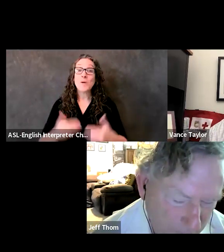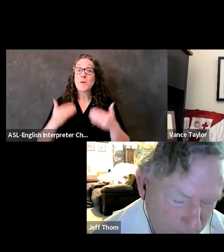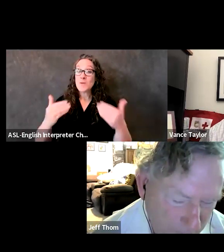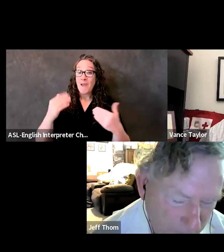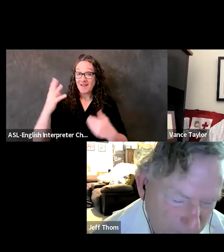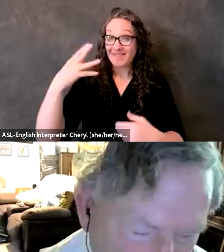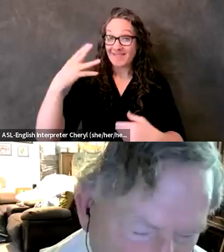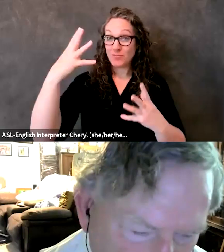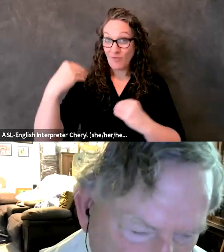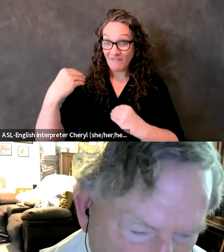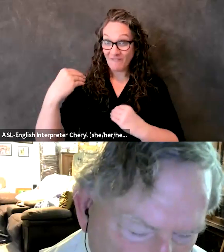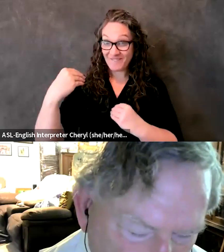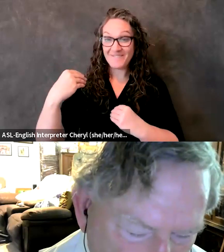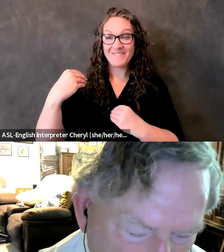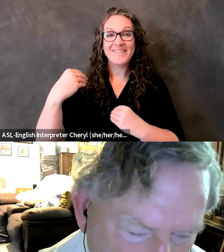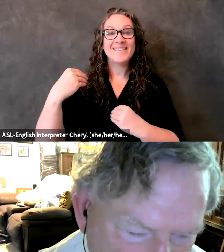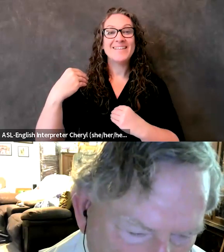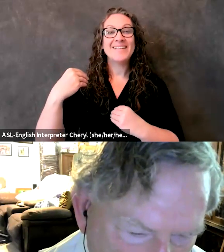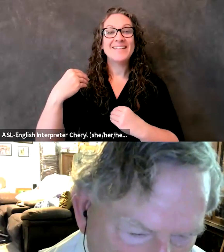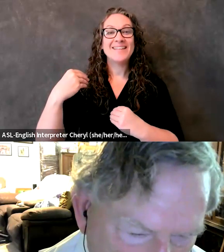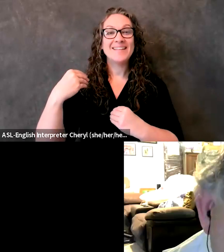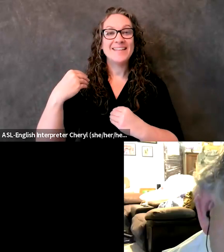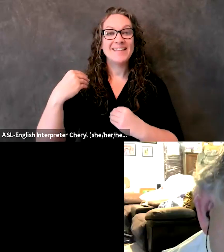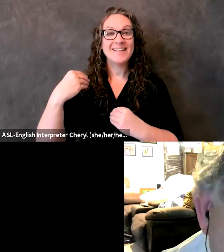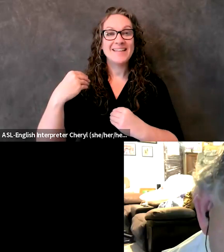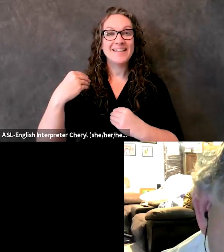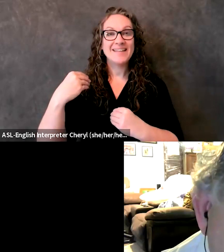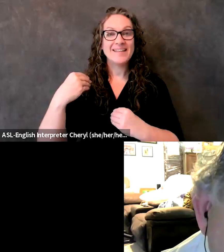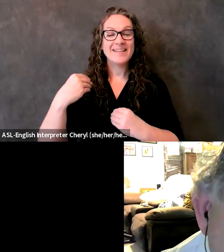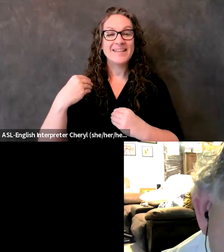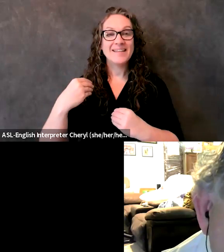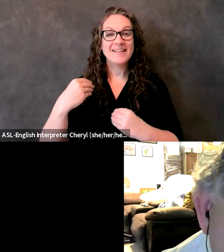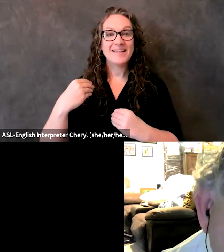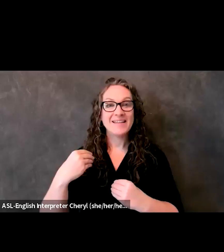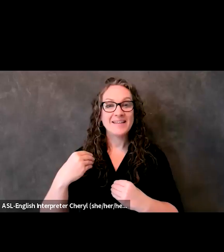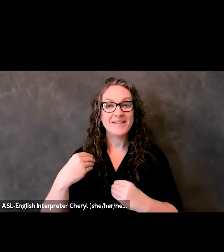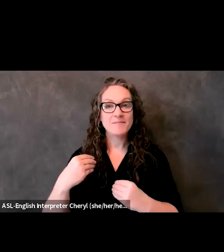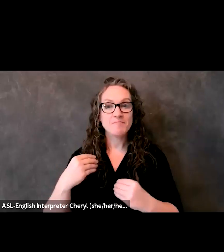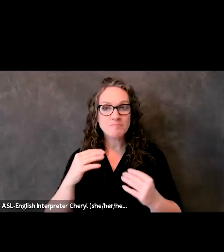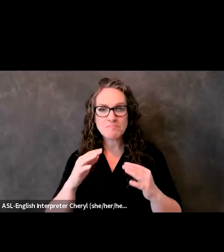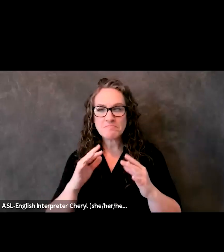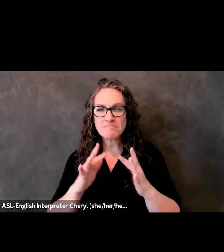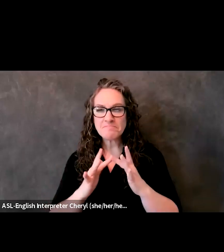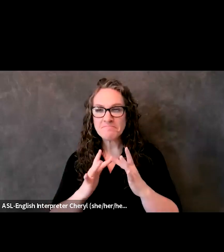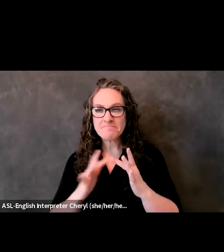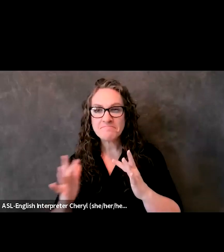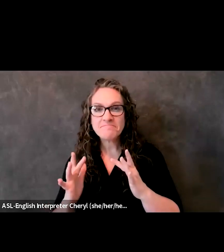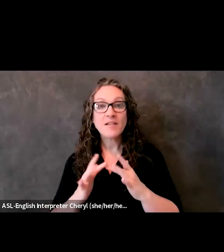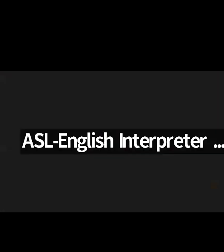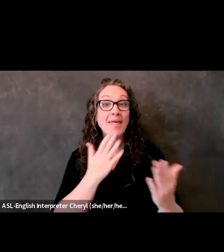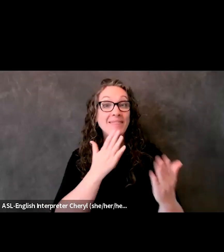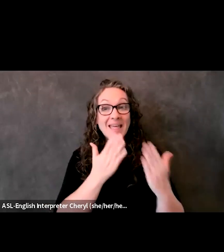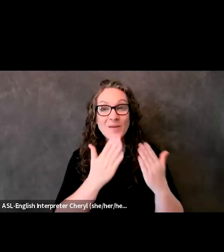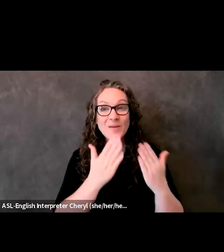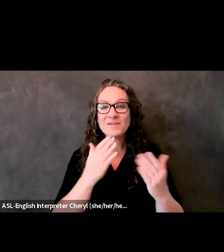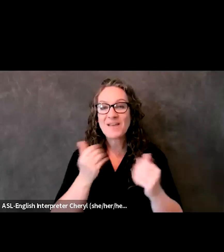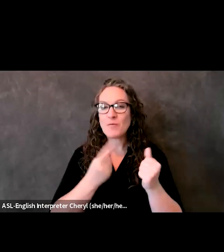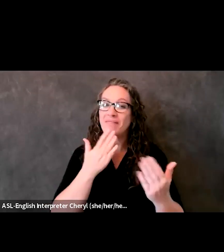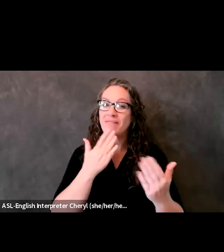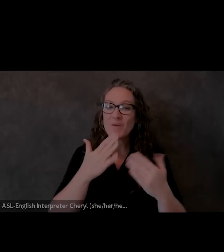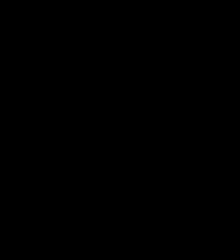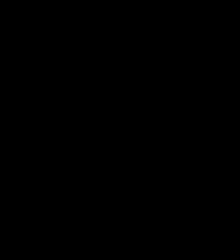cameras off and enjoy the rest of this symposium. Thank you, Ben. It's been a pleasure. Thank you.